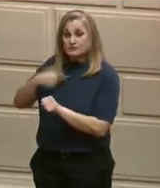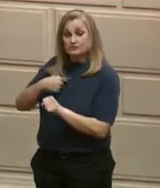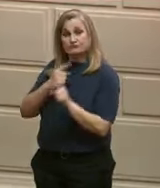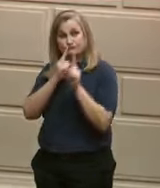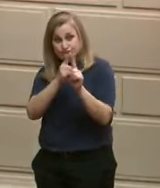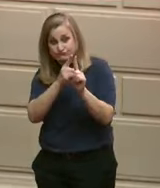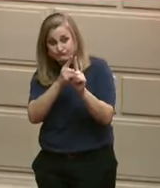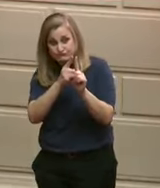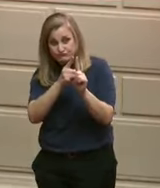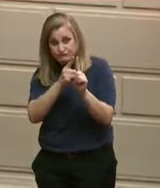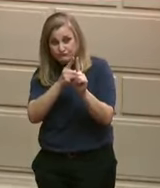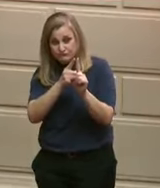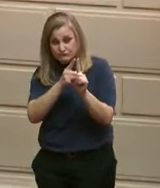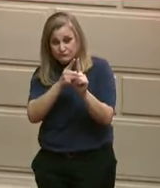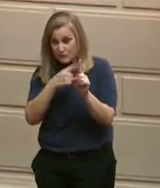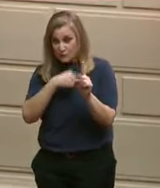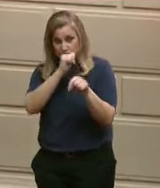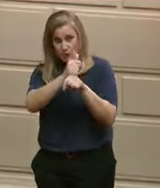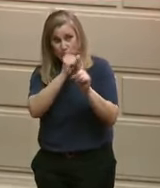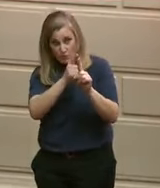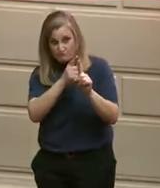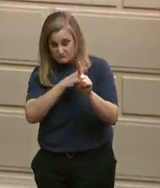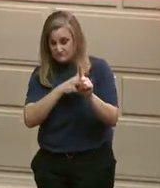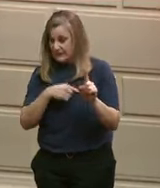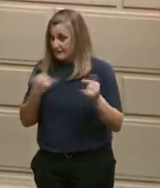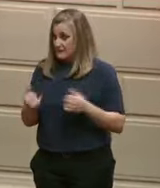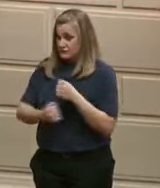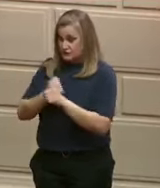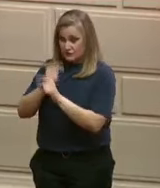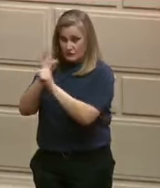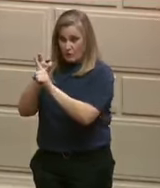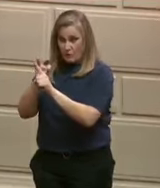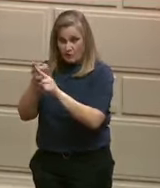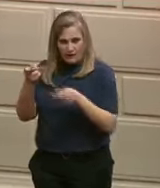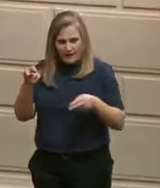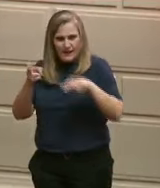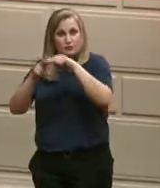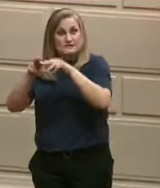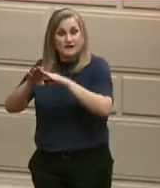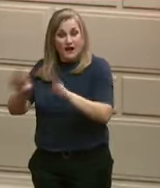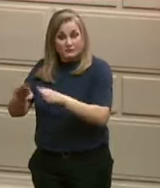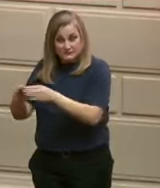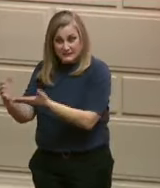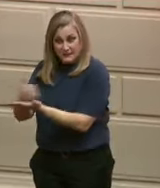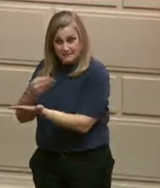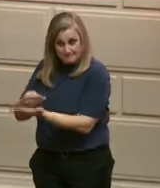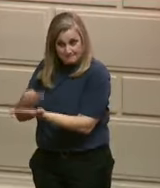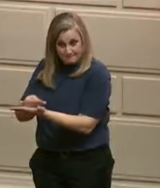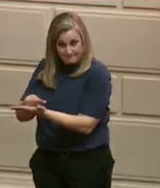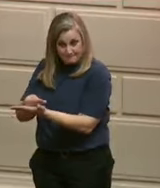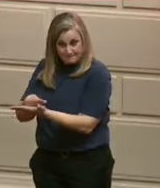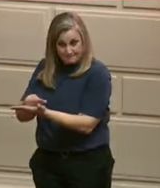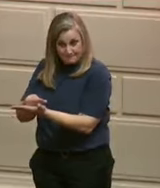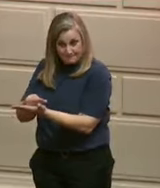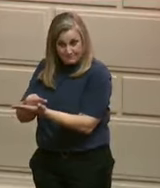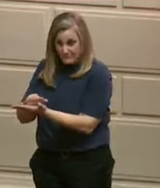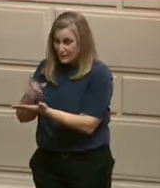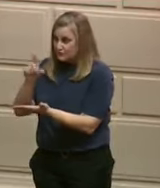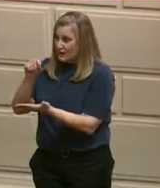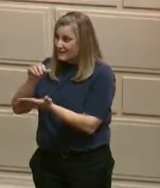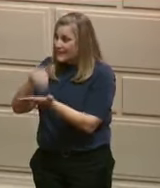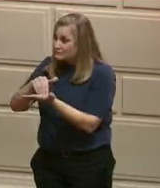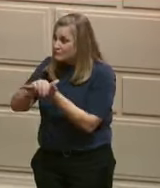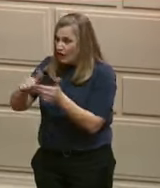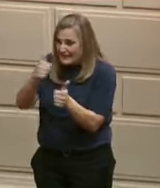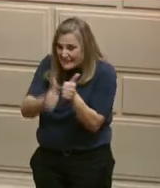we're going to set a goal to raise per capita income by a minimum of $20,000 by the year 2030.